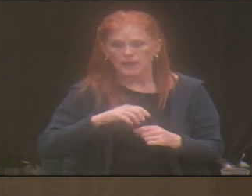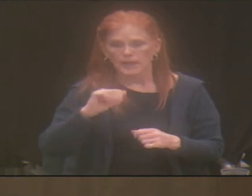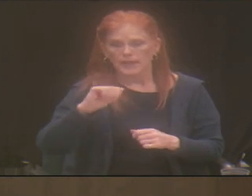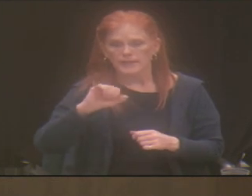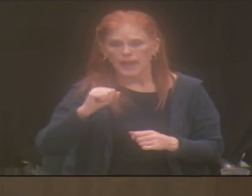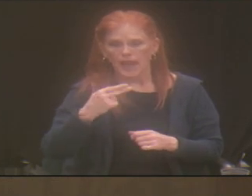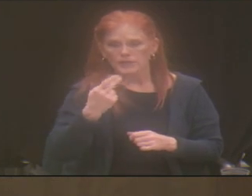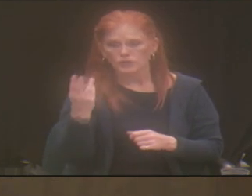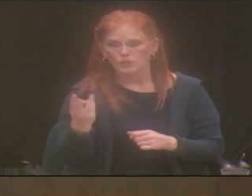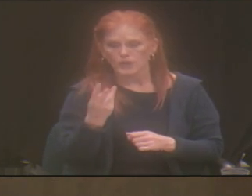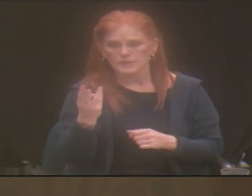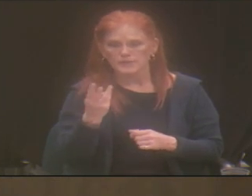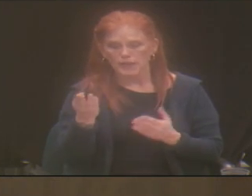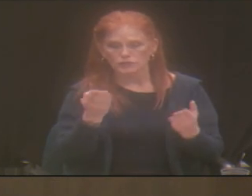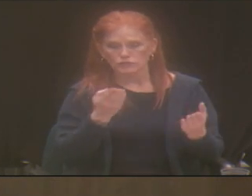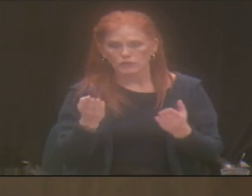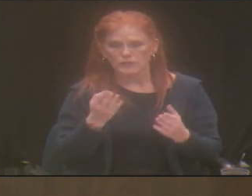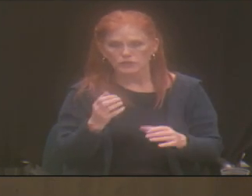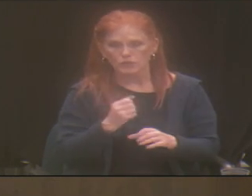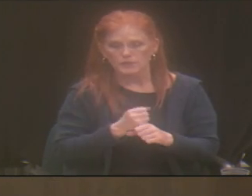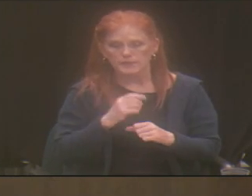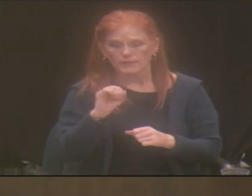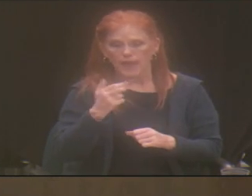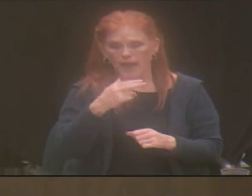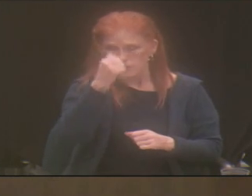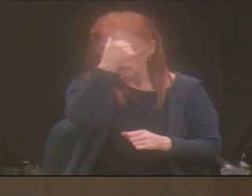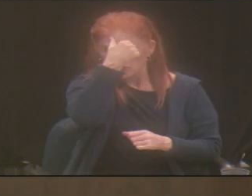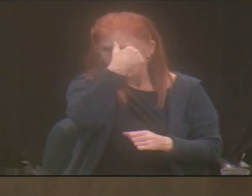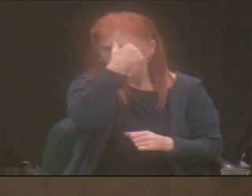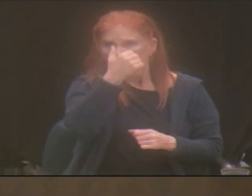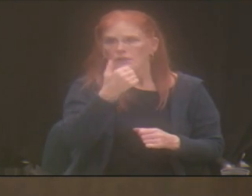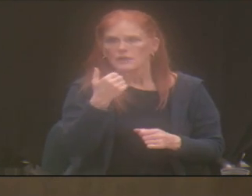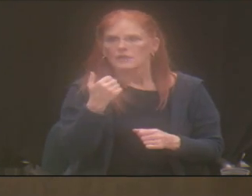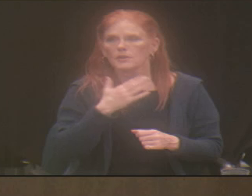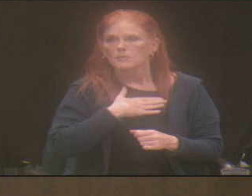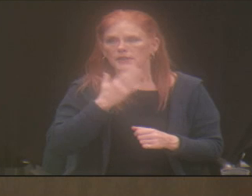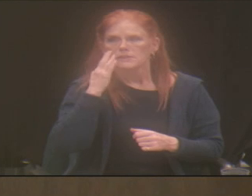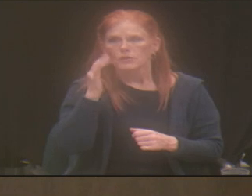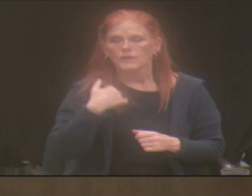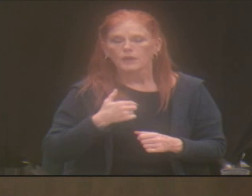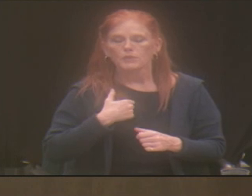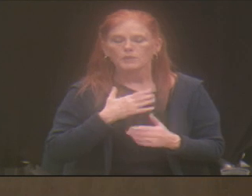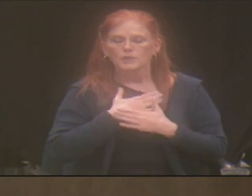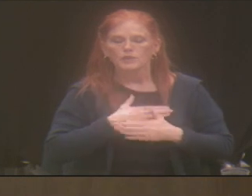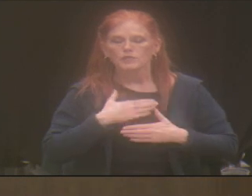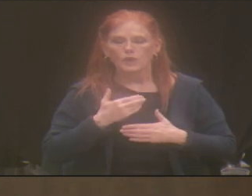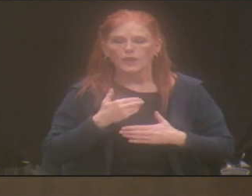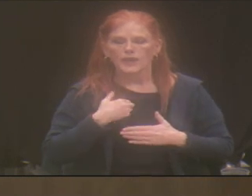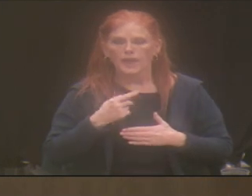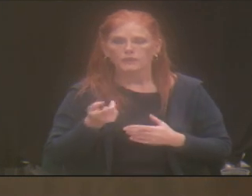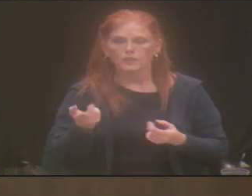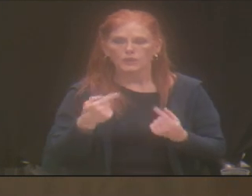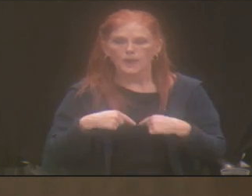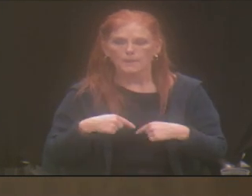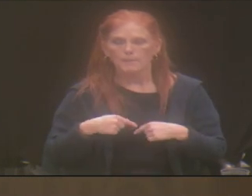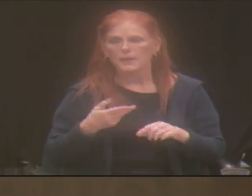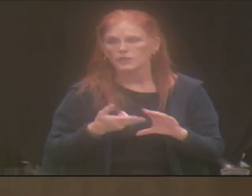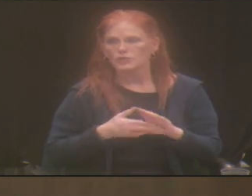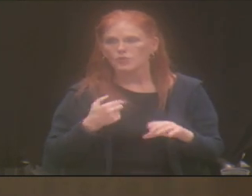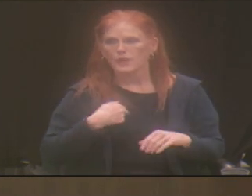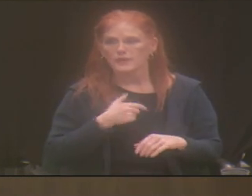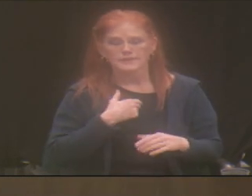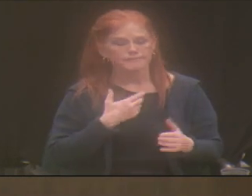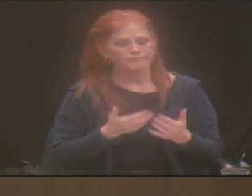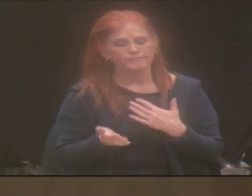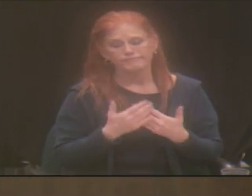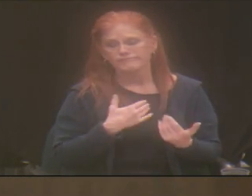Wednesday service to receive the Ashes, please know that we would love to have you come and join us. And it doesn't